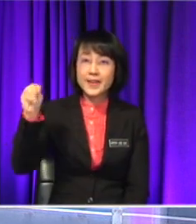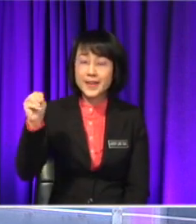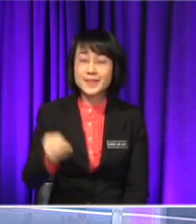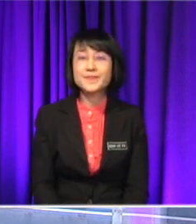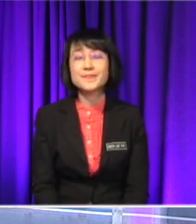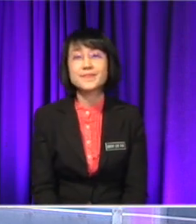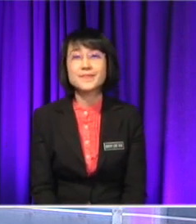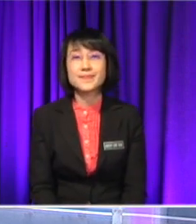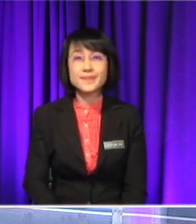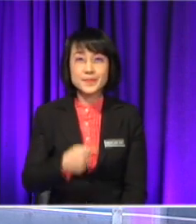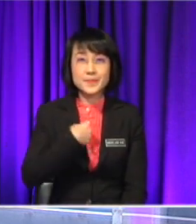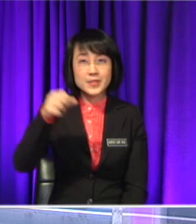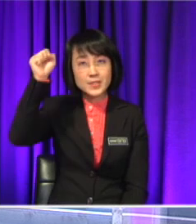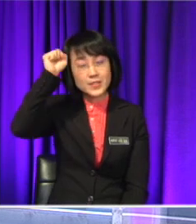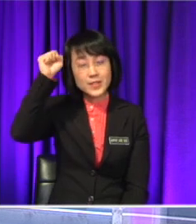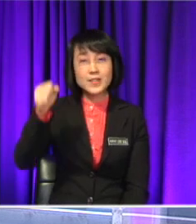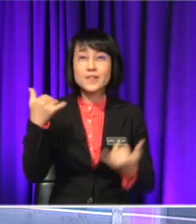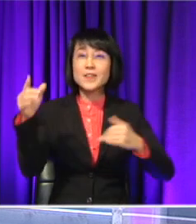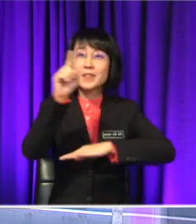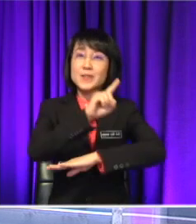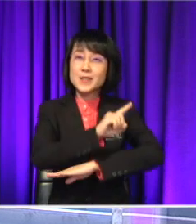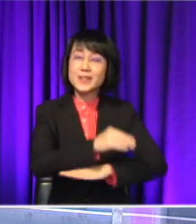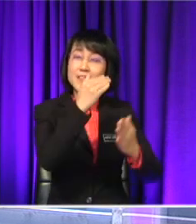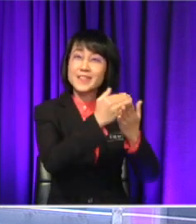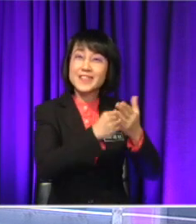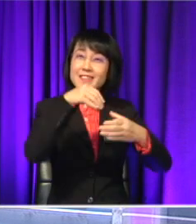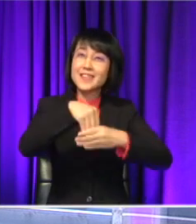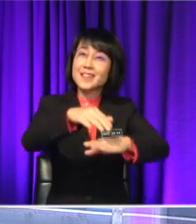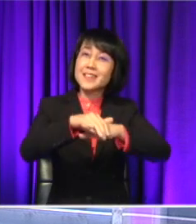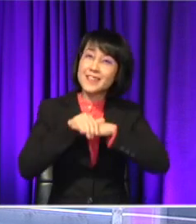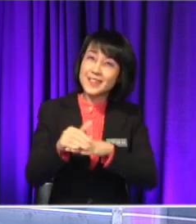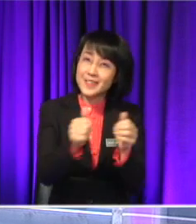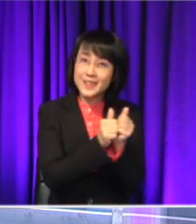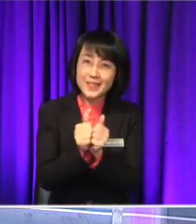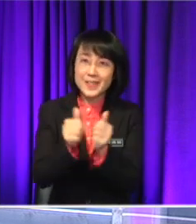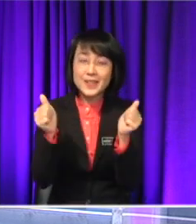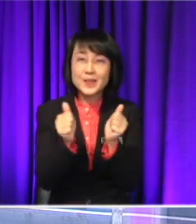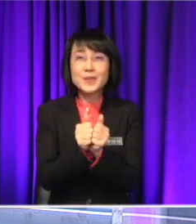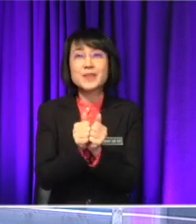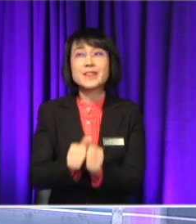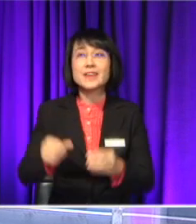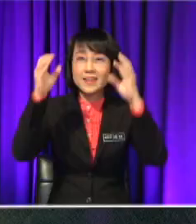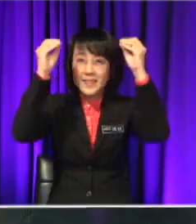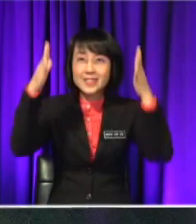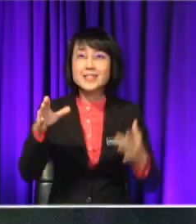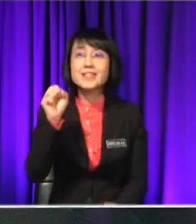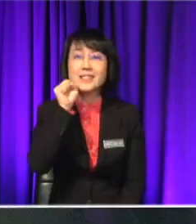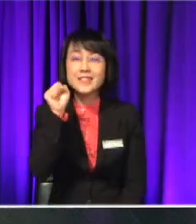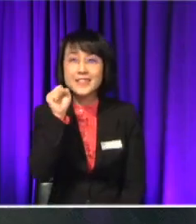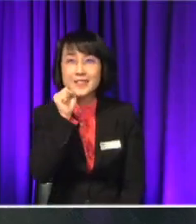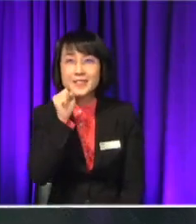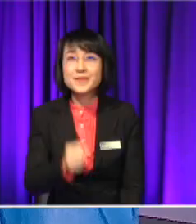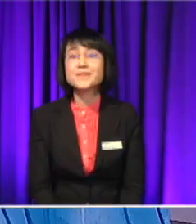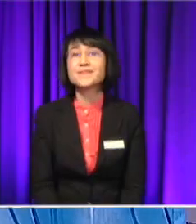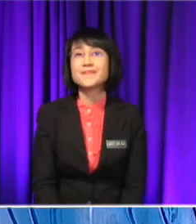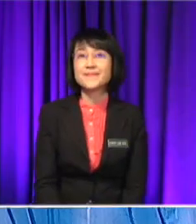host And for today, our lesson is in English Together with Miss Sim Hi Miss Sim Hi Sean How are you